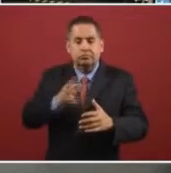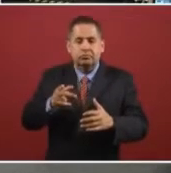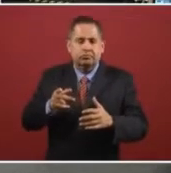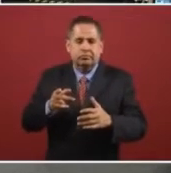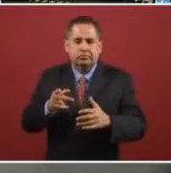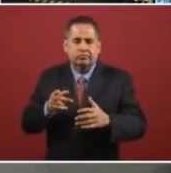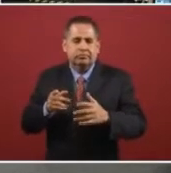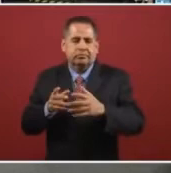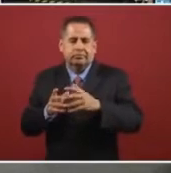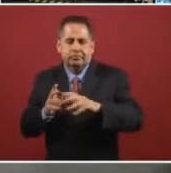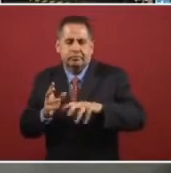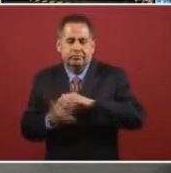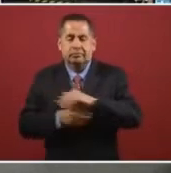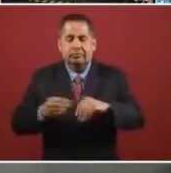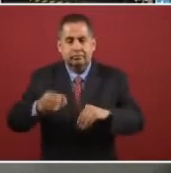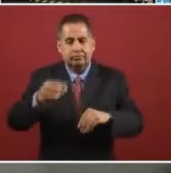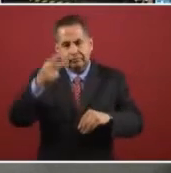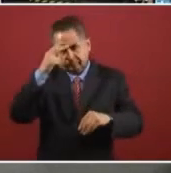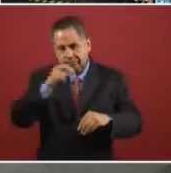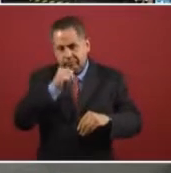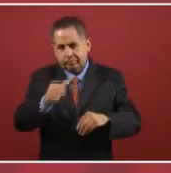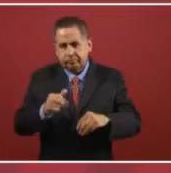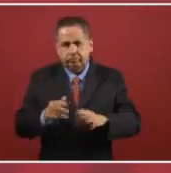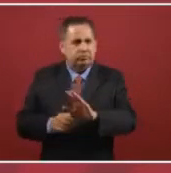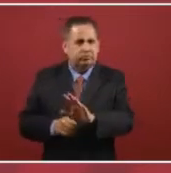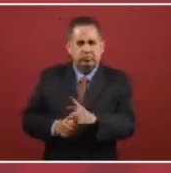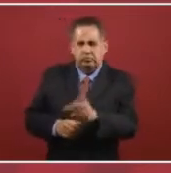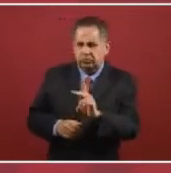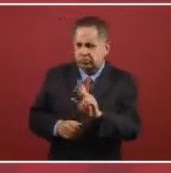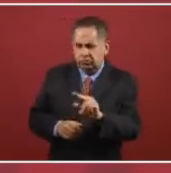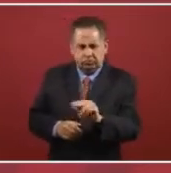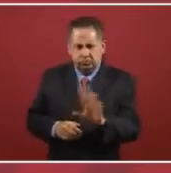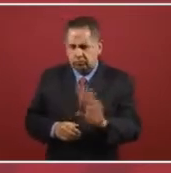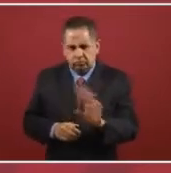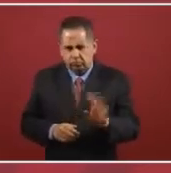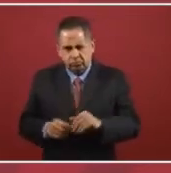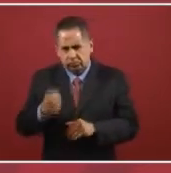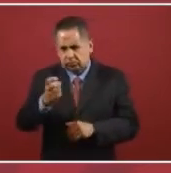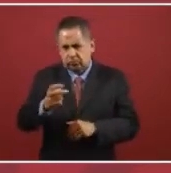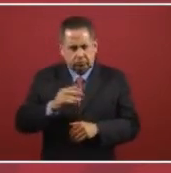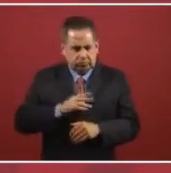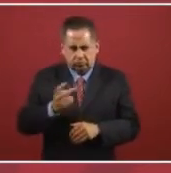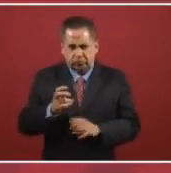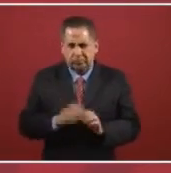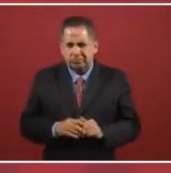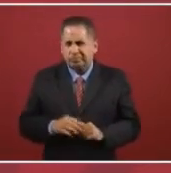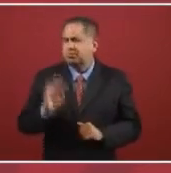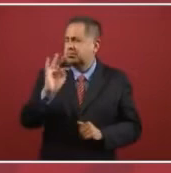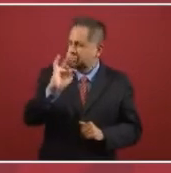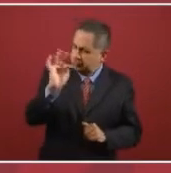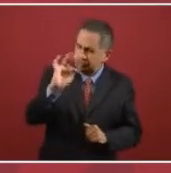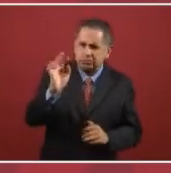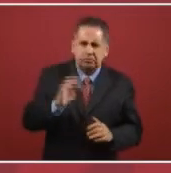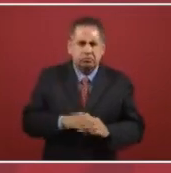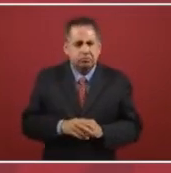They came with Peña Nieto, but no, he says. It's not the case.